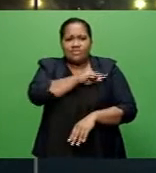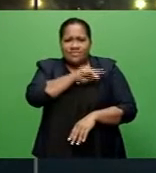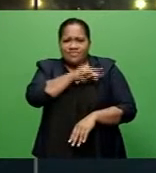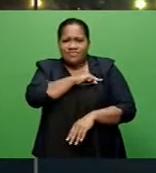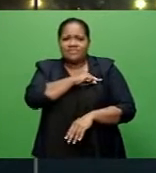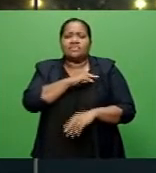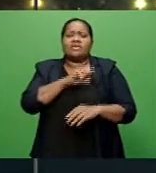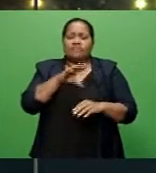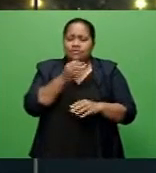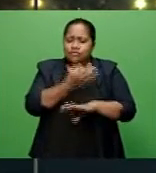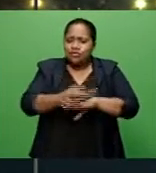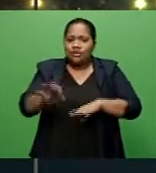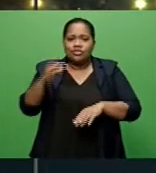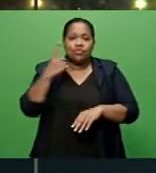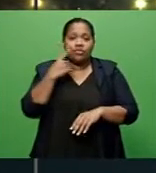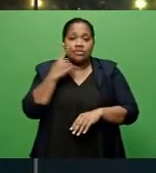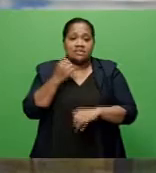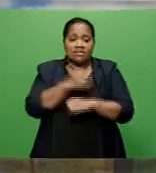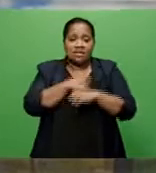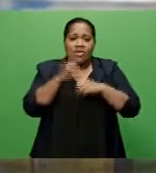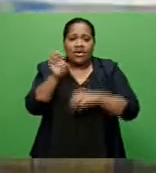our ecosystem. Jeshulal reports.